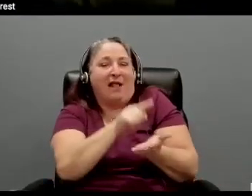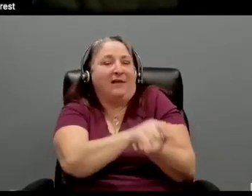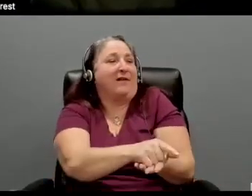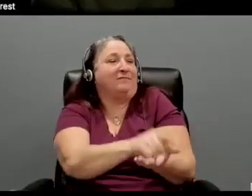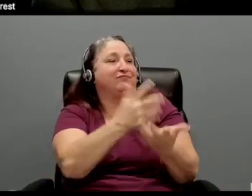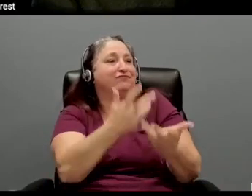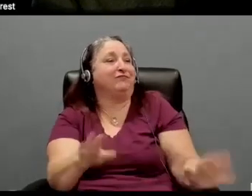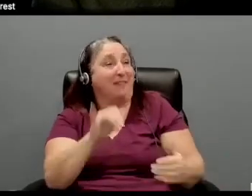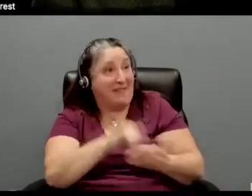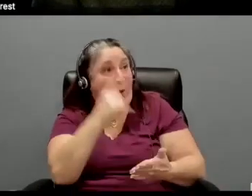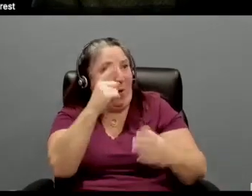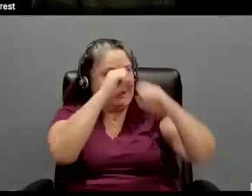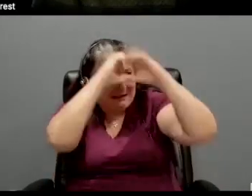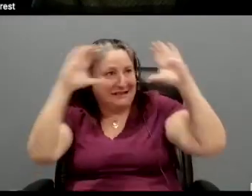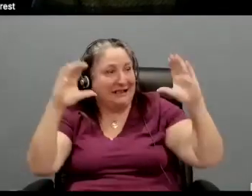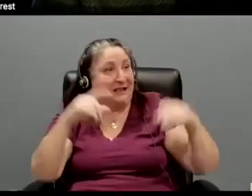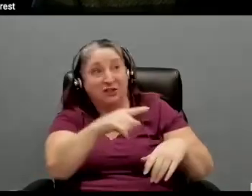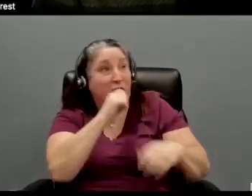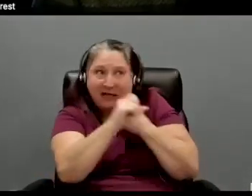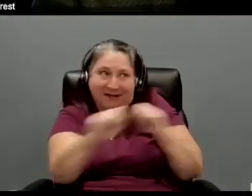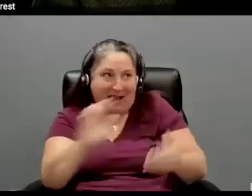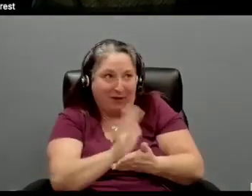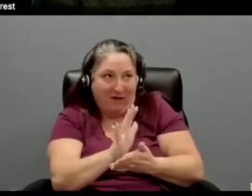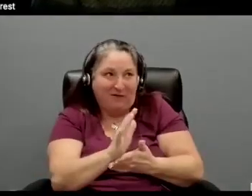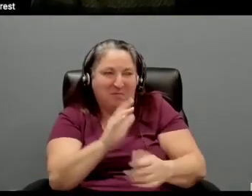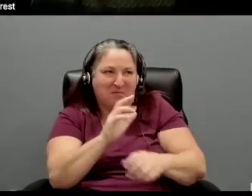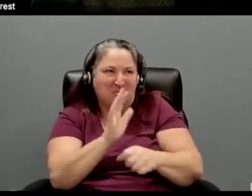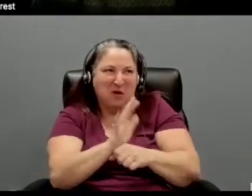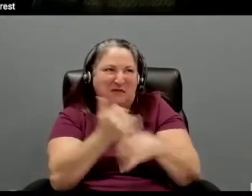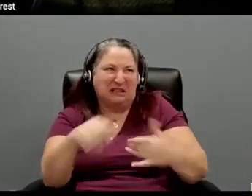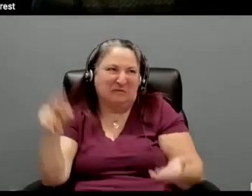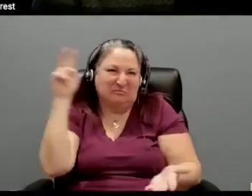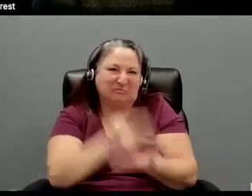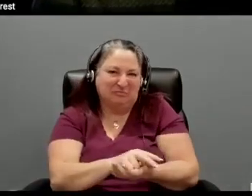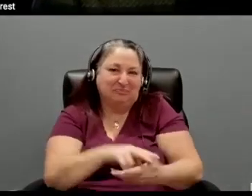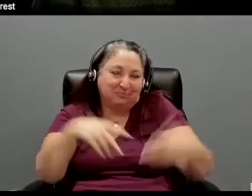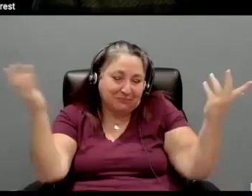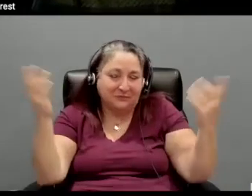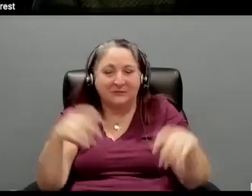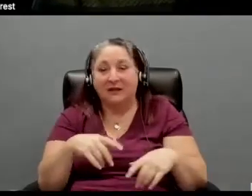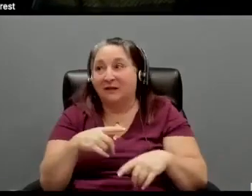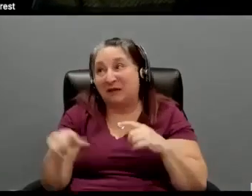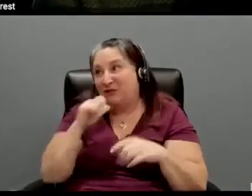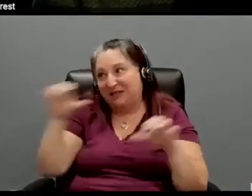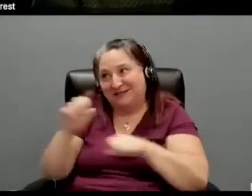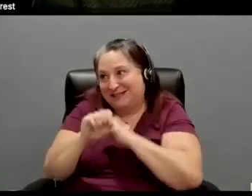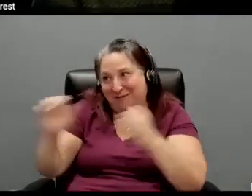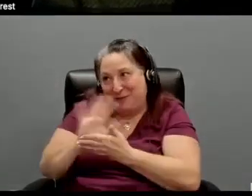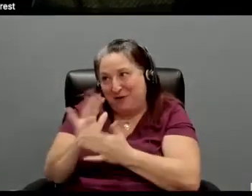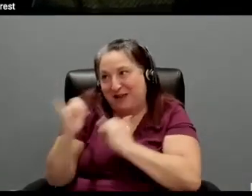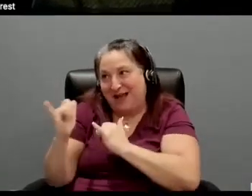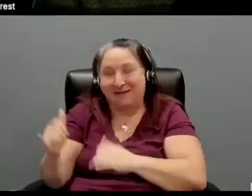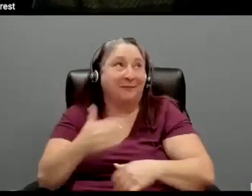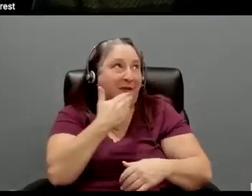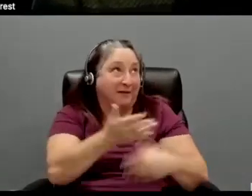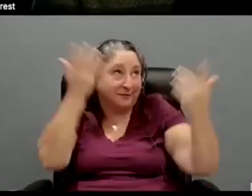one scene alone. You didn't save the movie, but you know. Well, and, you know, I'm not sure you did either, but. Thank you. know,